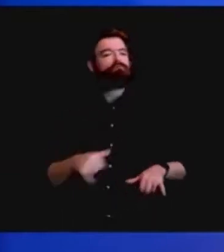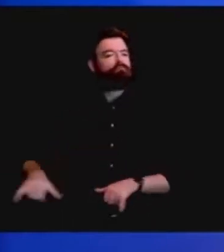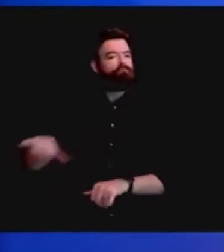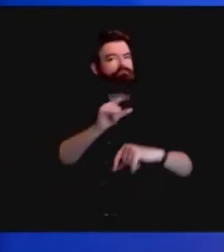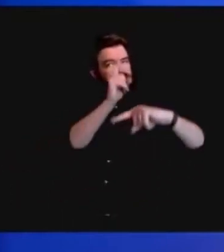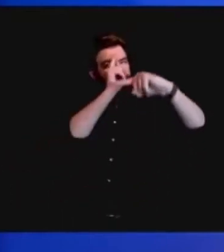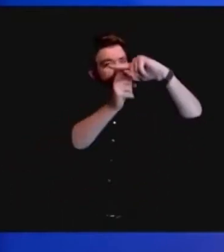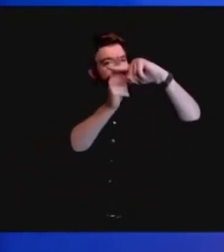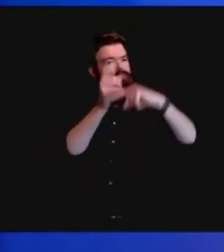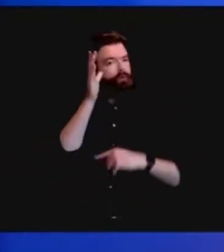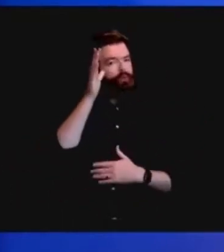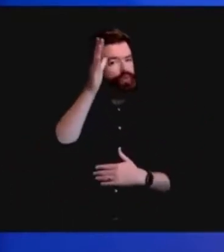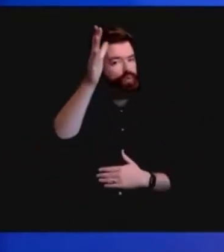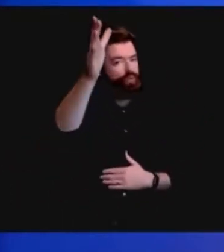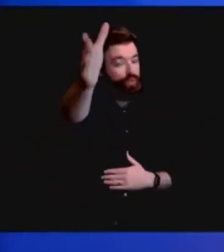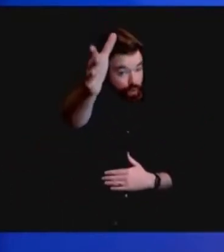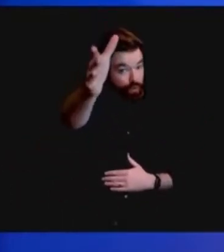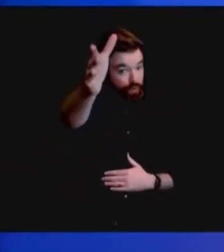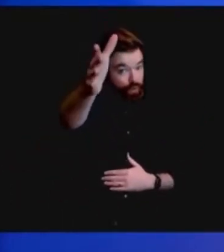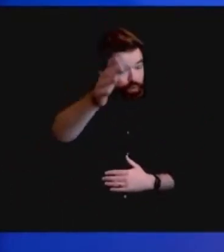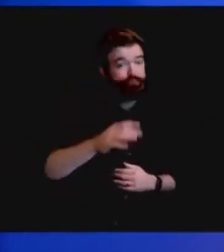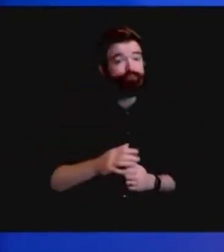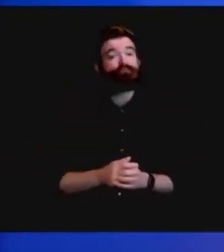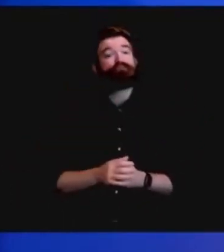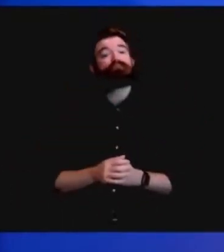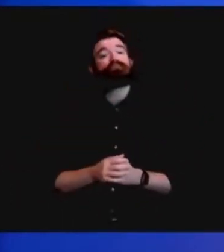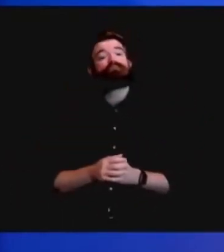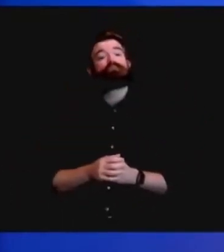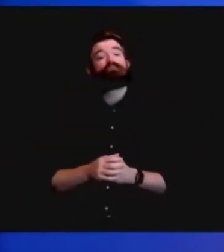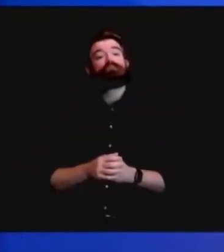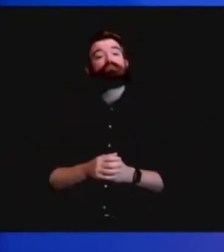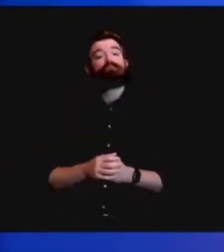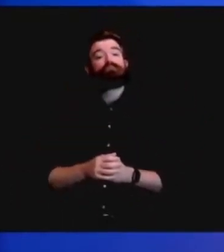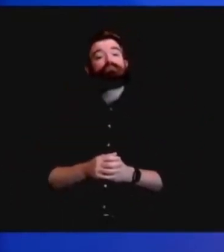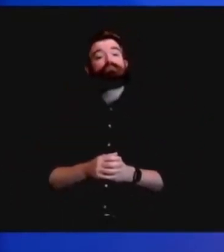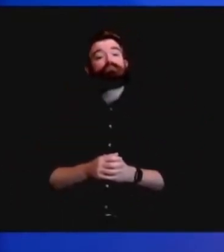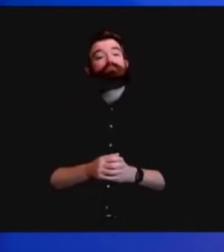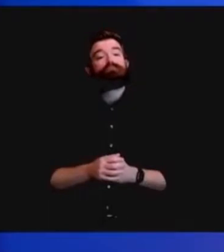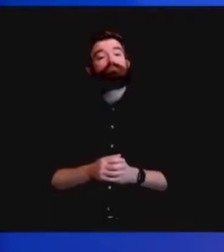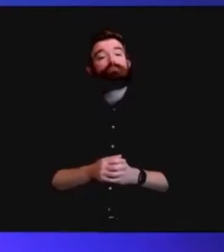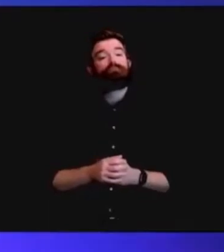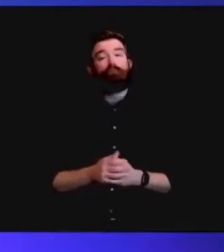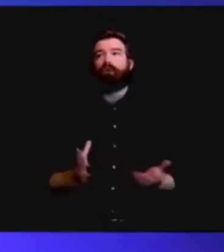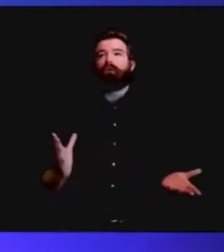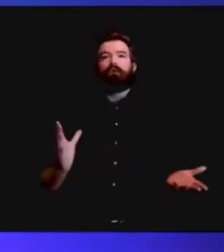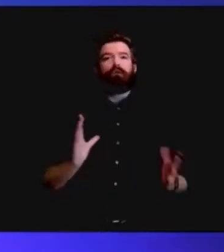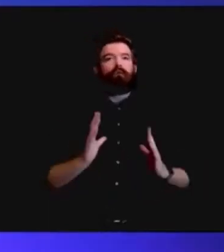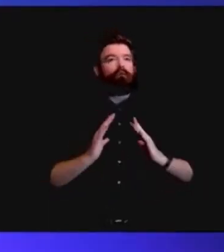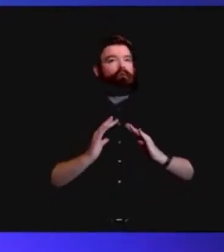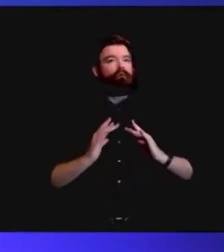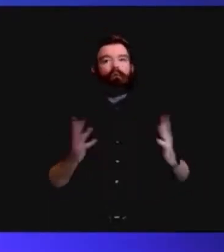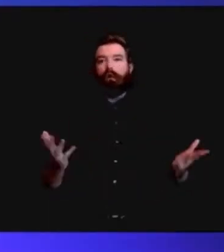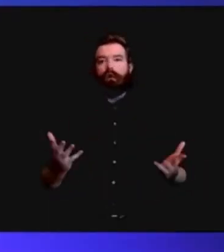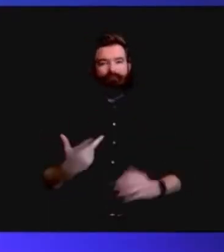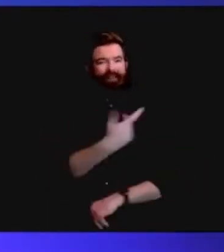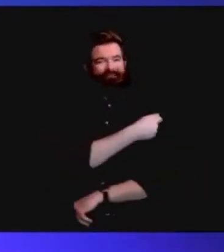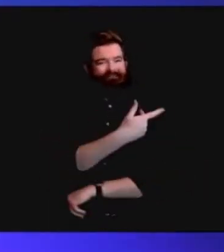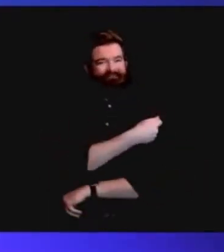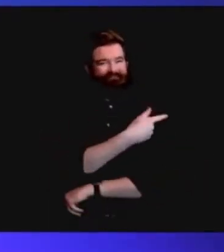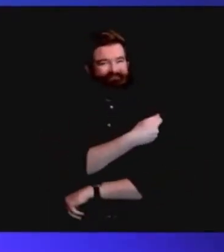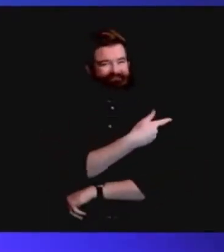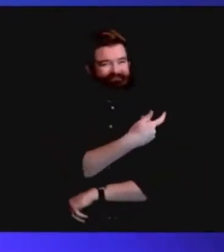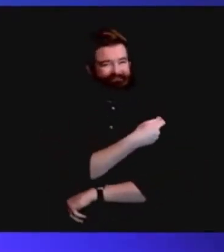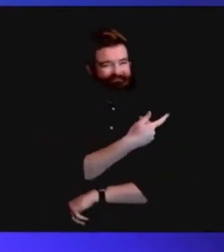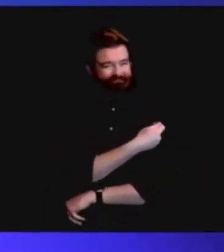We all sense the promise that comes from the arrival of approved, safe, and effective COVID vaccines.